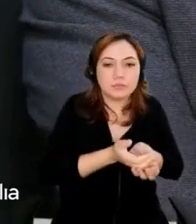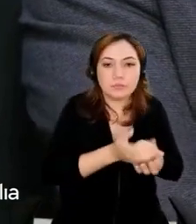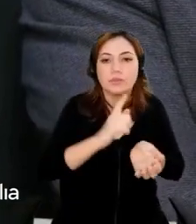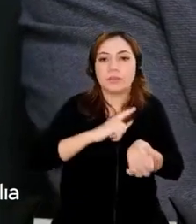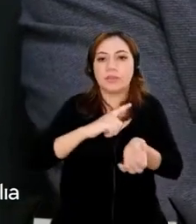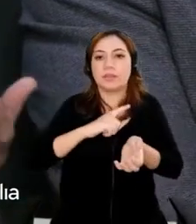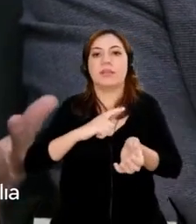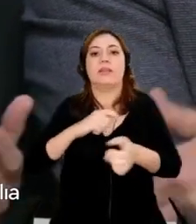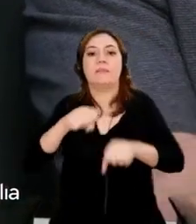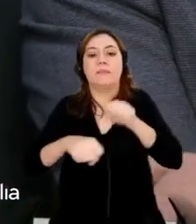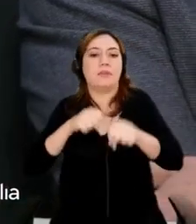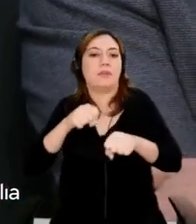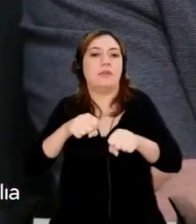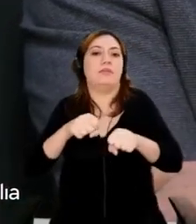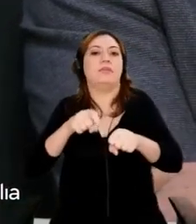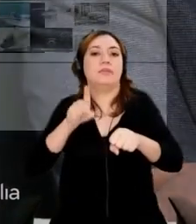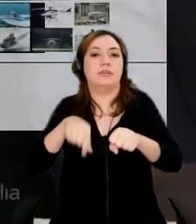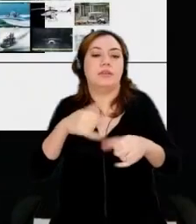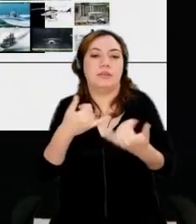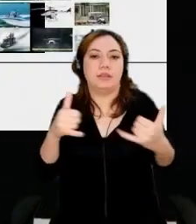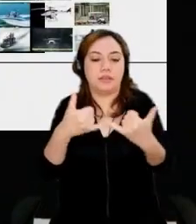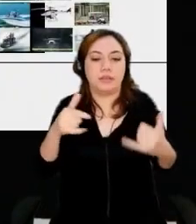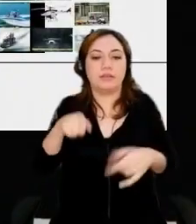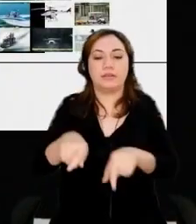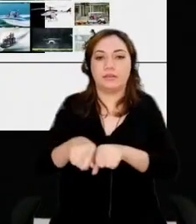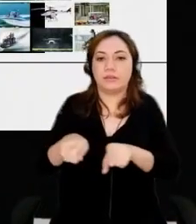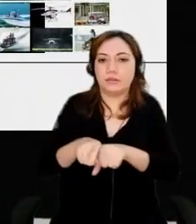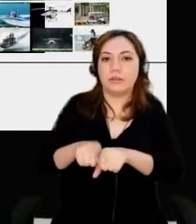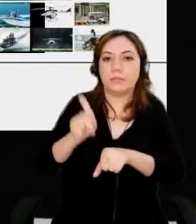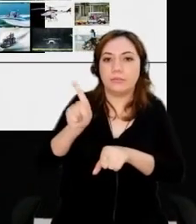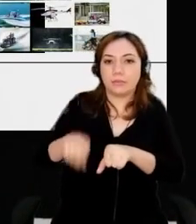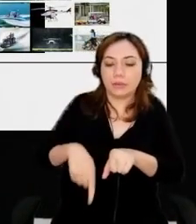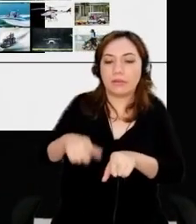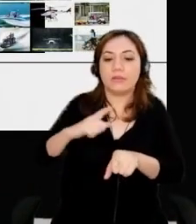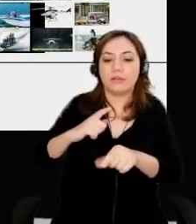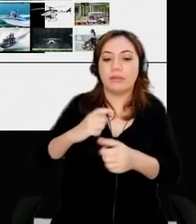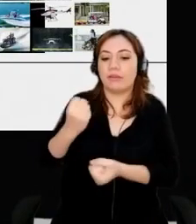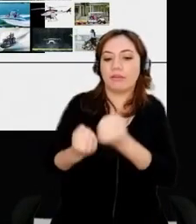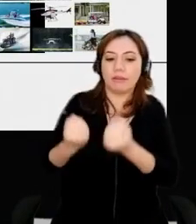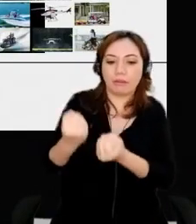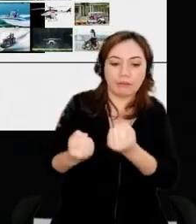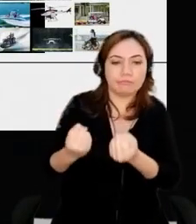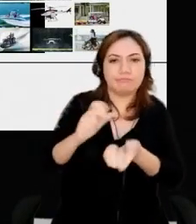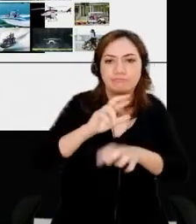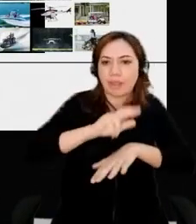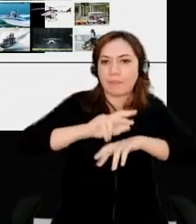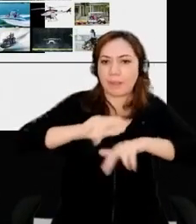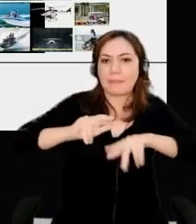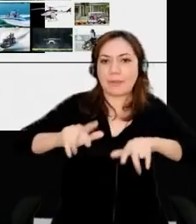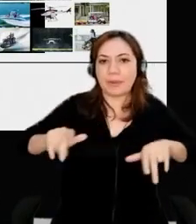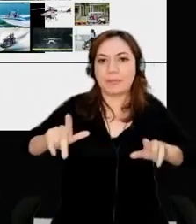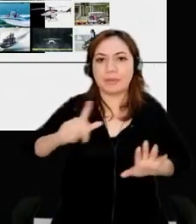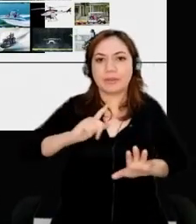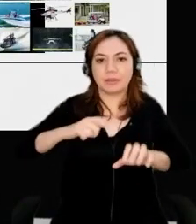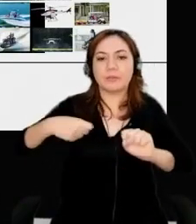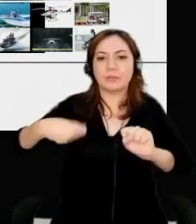golf carts, believe it or not, and there you are. And the